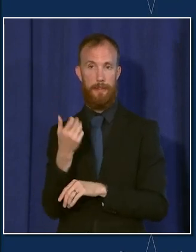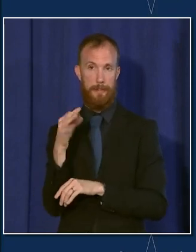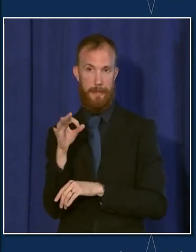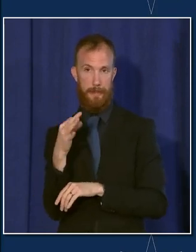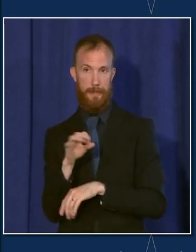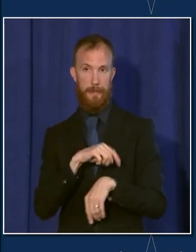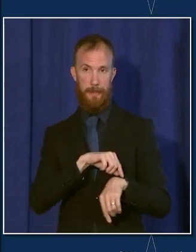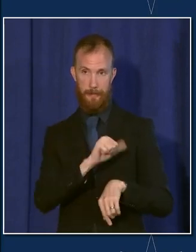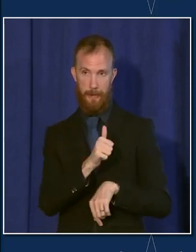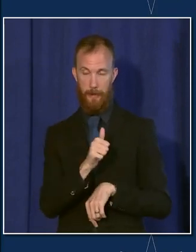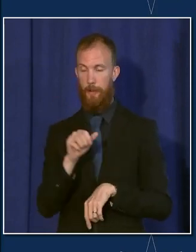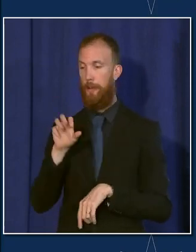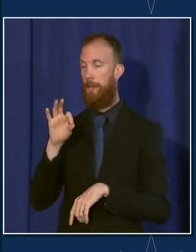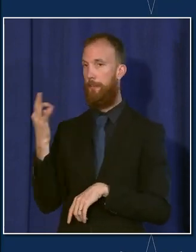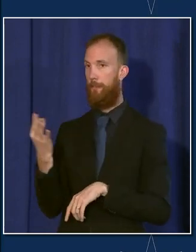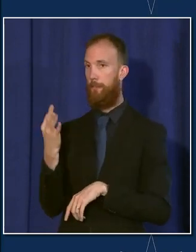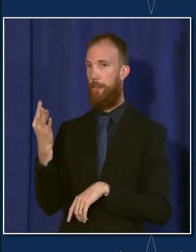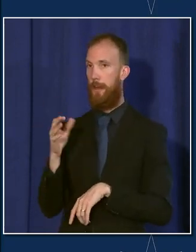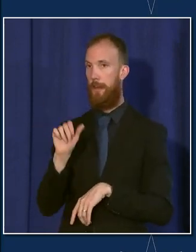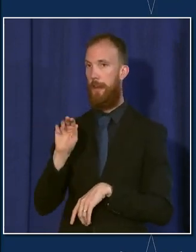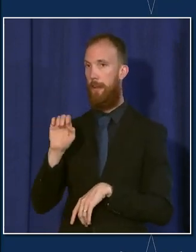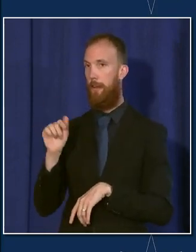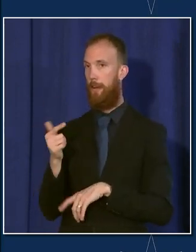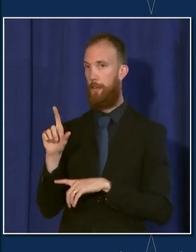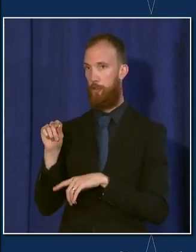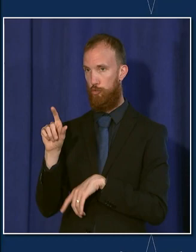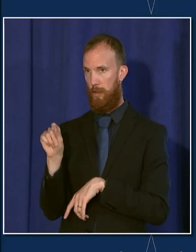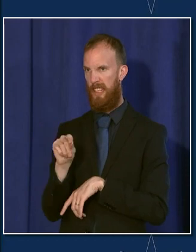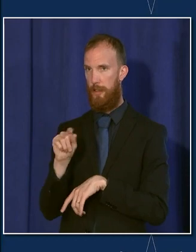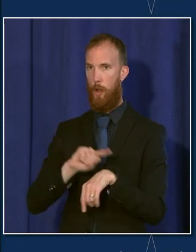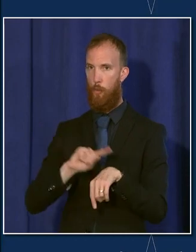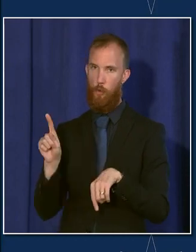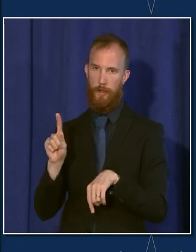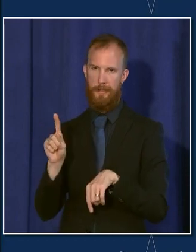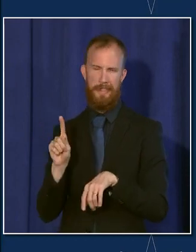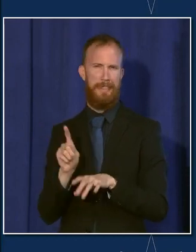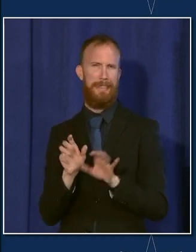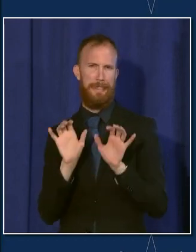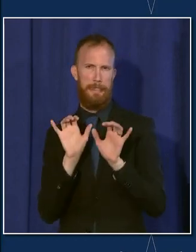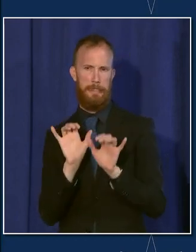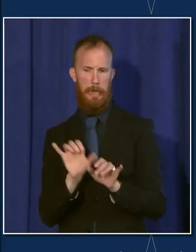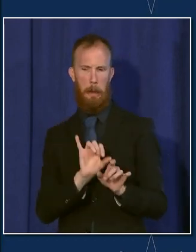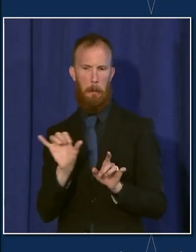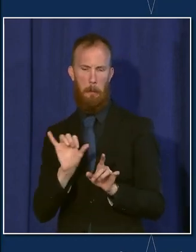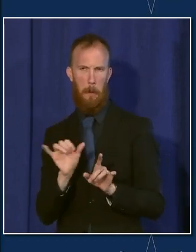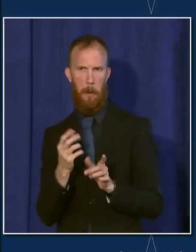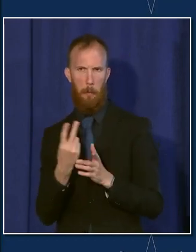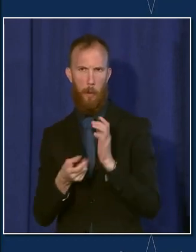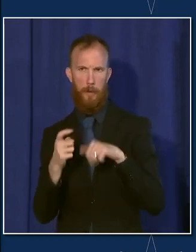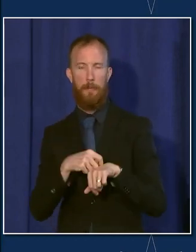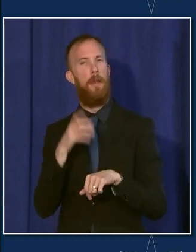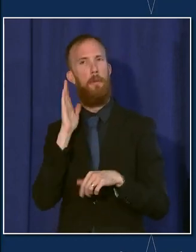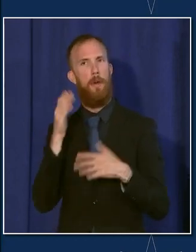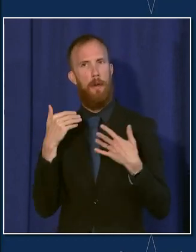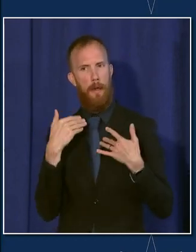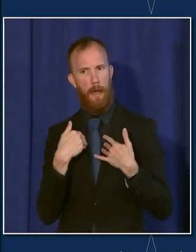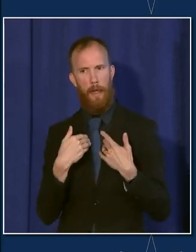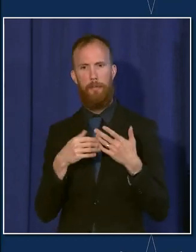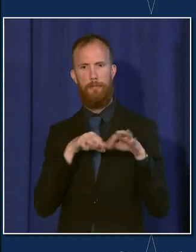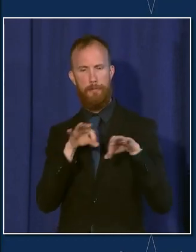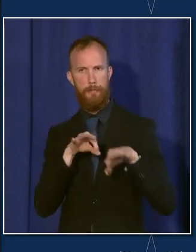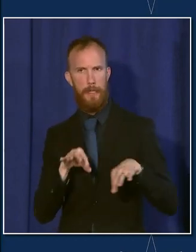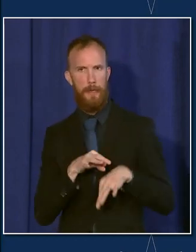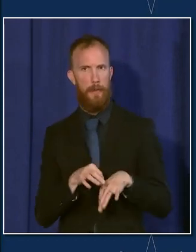and Friday, August 20th at 1 o'clock, same webinar, repeated, to provide an overview of the mask mandate. To register